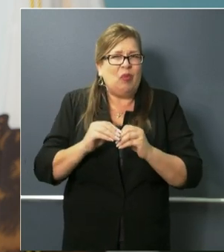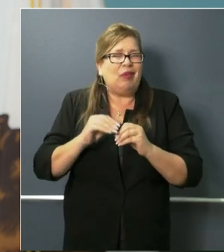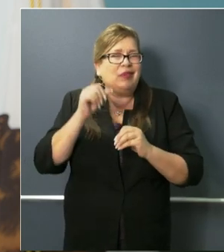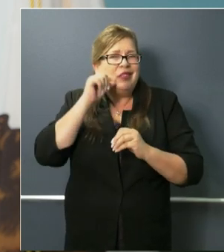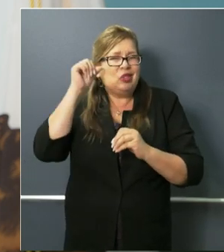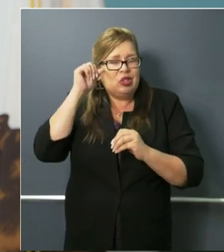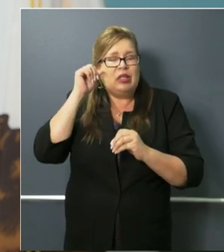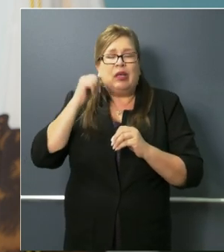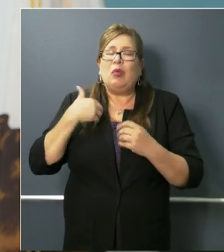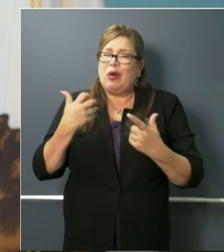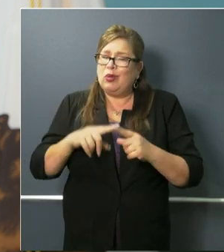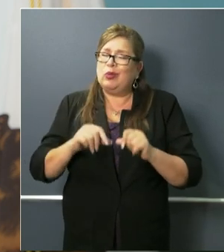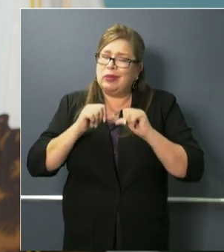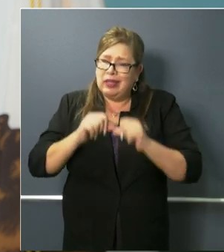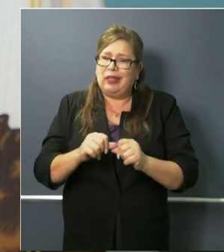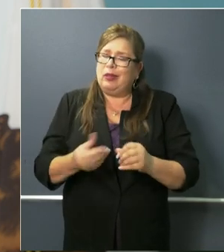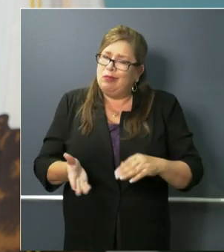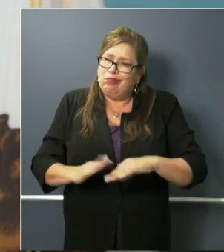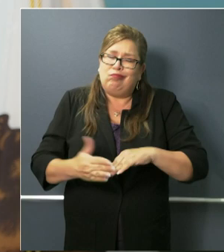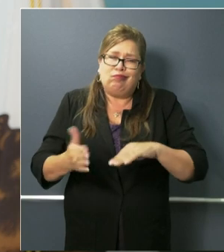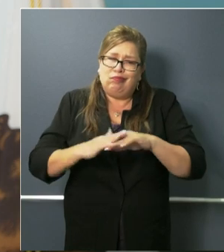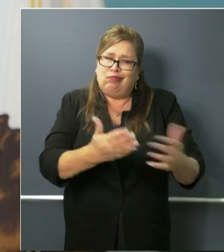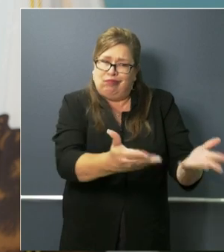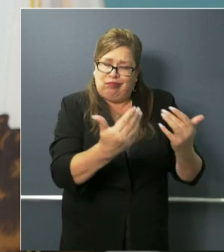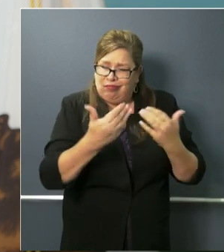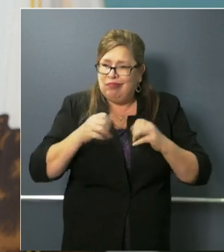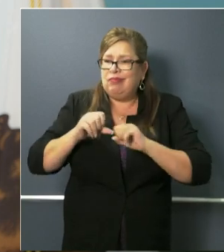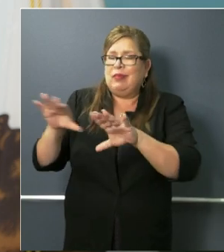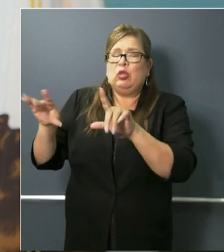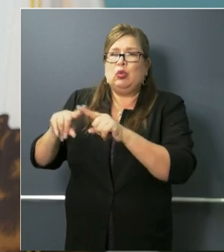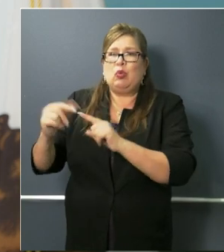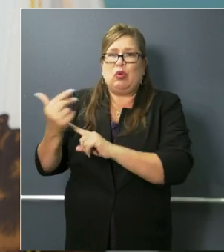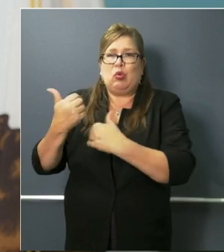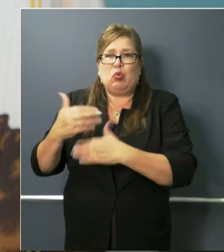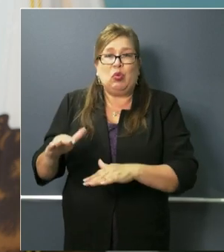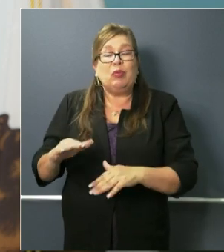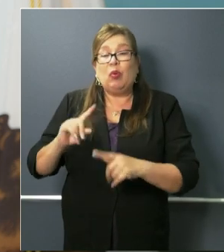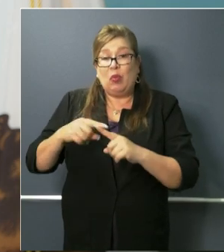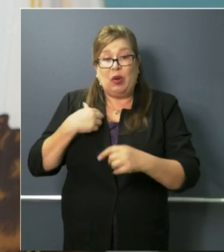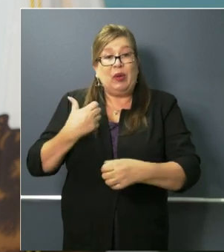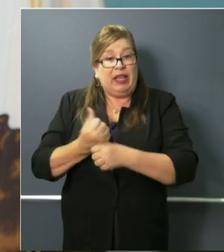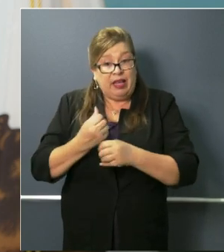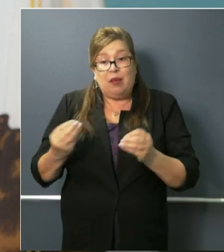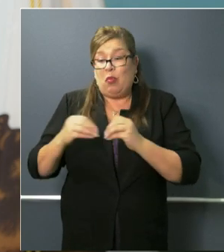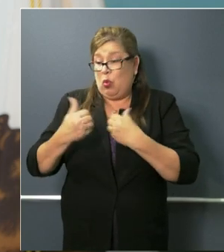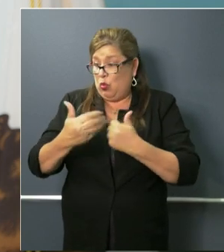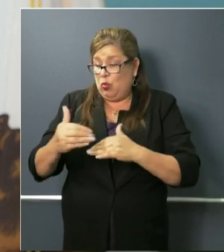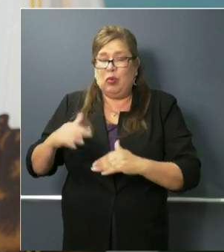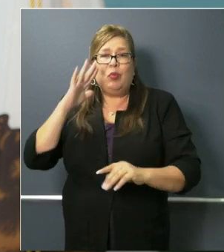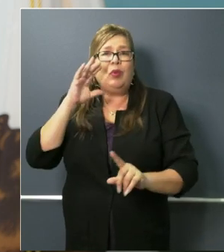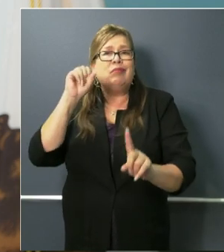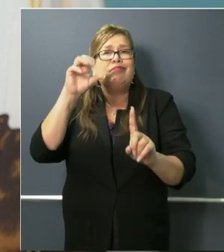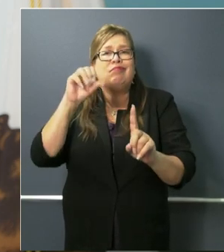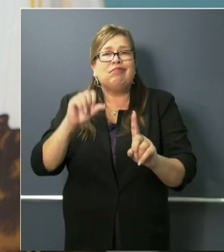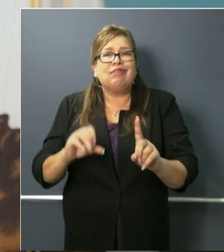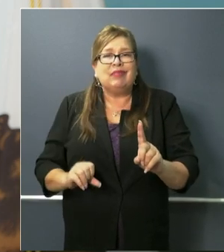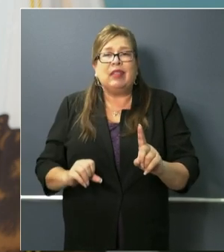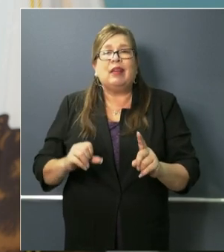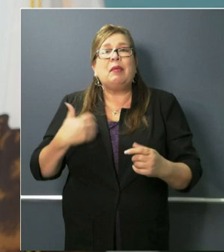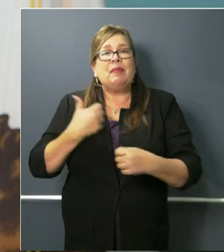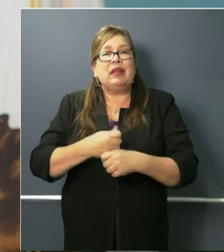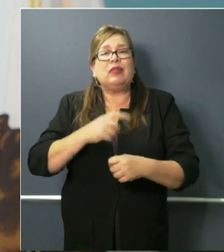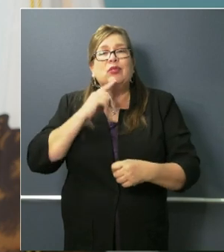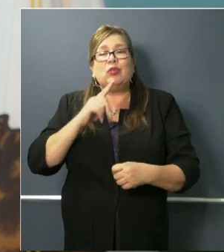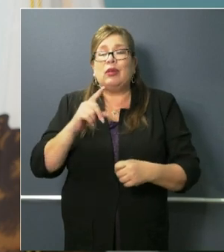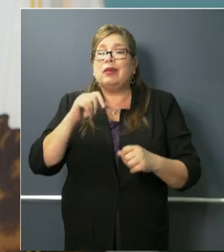to get those numbers up and I want to continue to update you on those efforts to procure those non-congregate